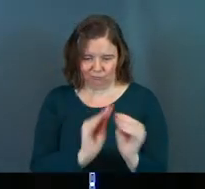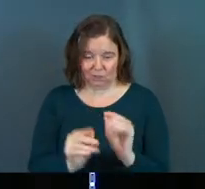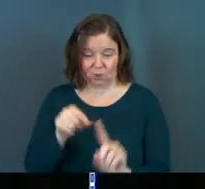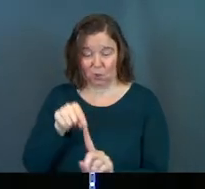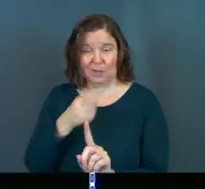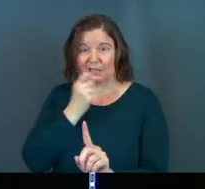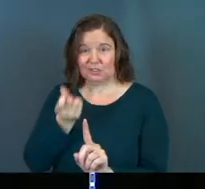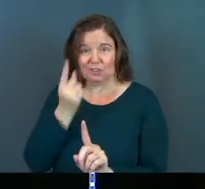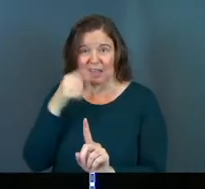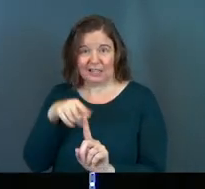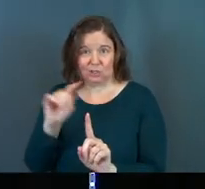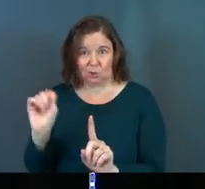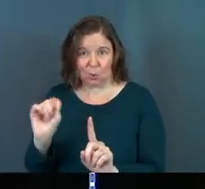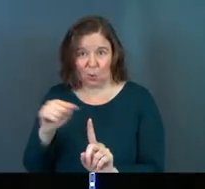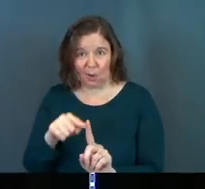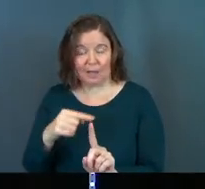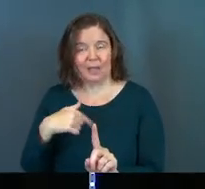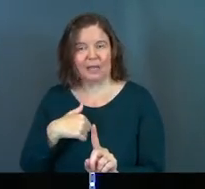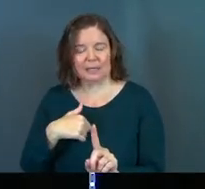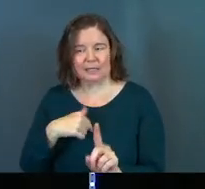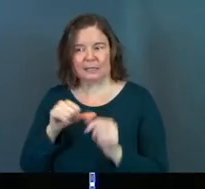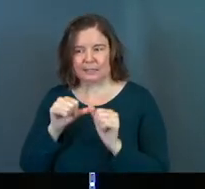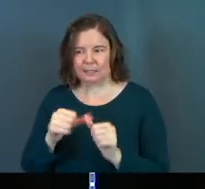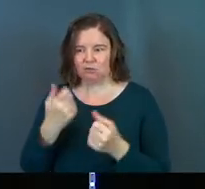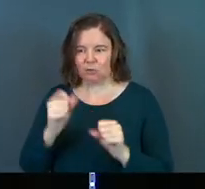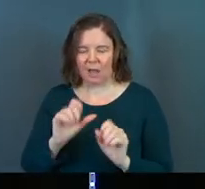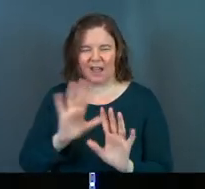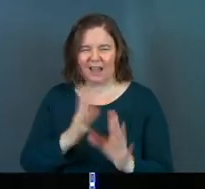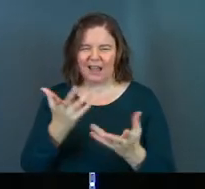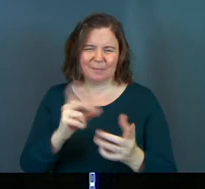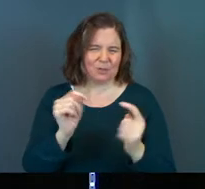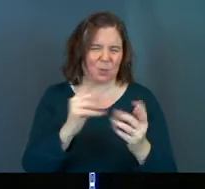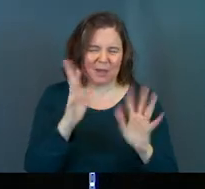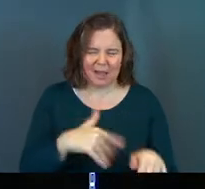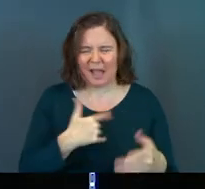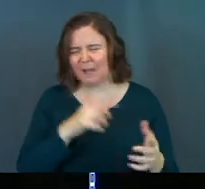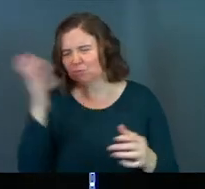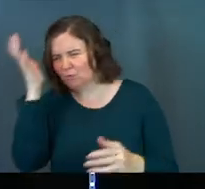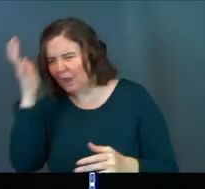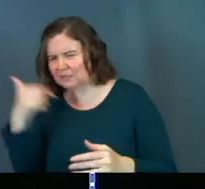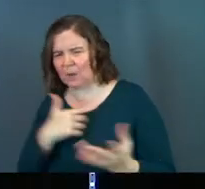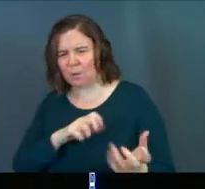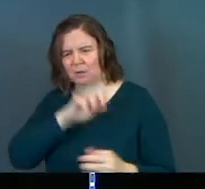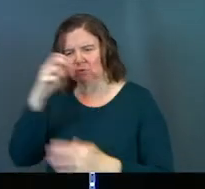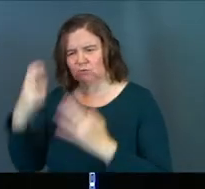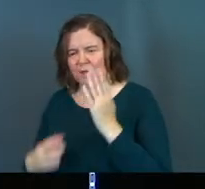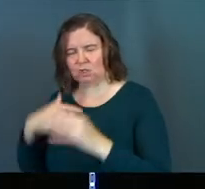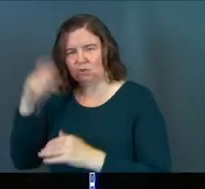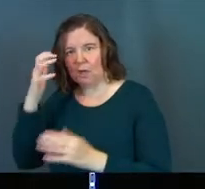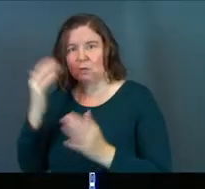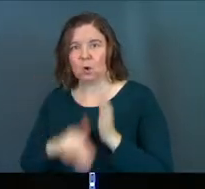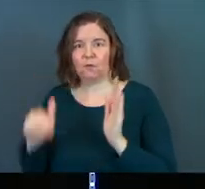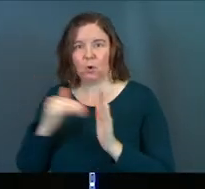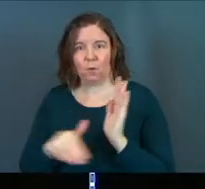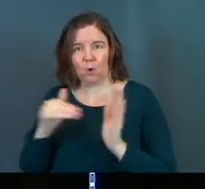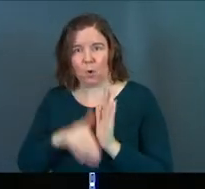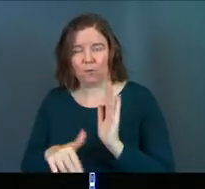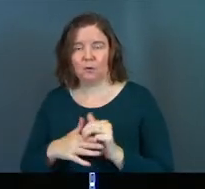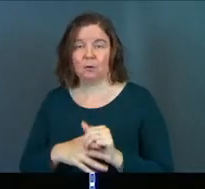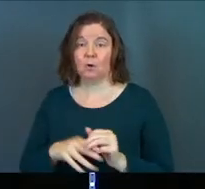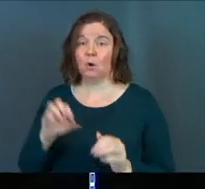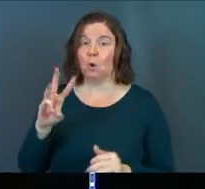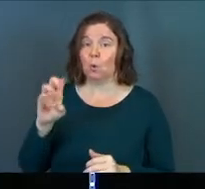not understand that he's a toy, and he consistently is trying to get back in the trash. He's like, I'm trash. So he wants to jump back in the trash over and over and over again.